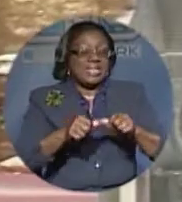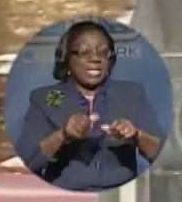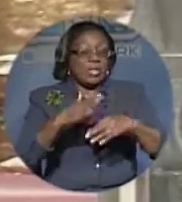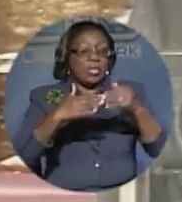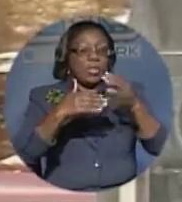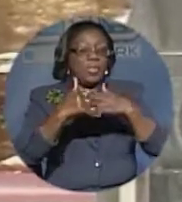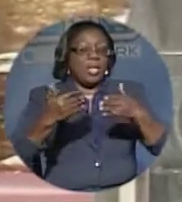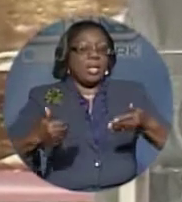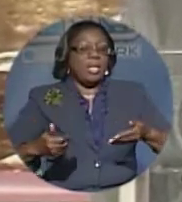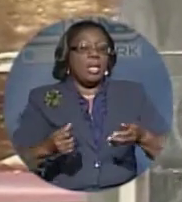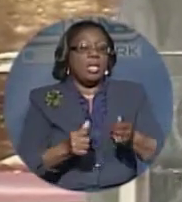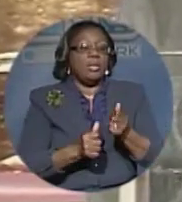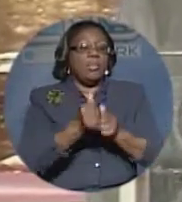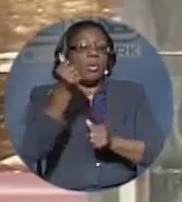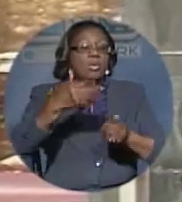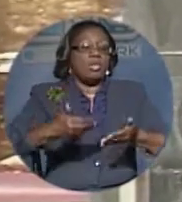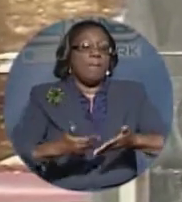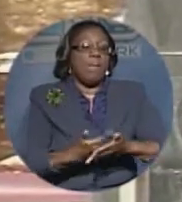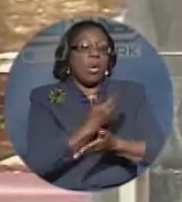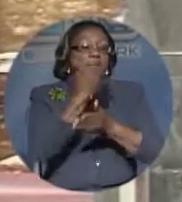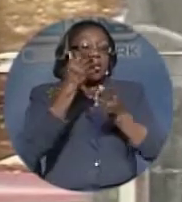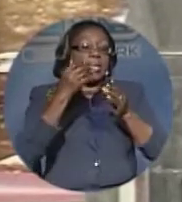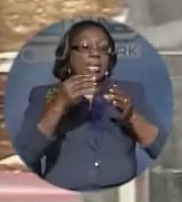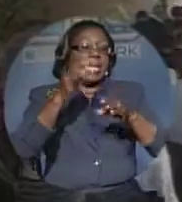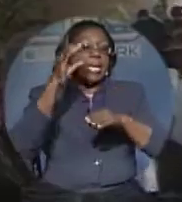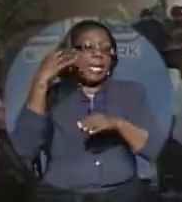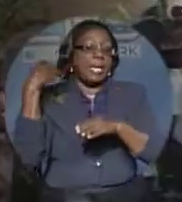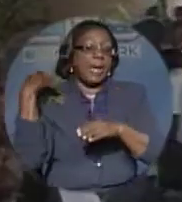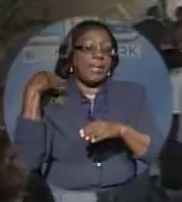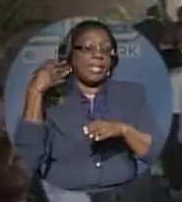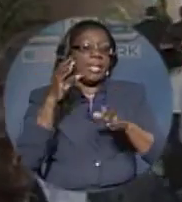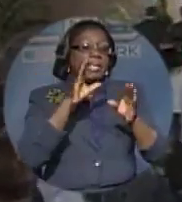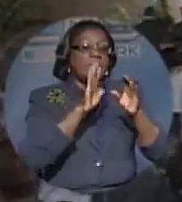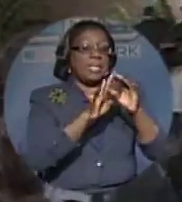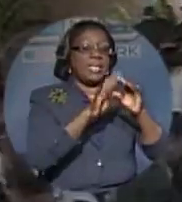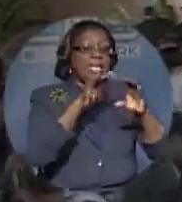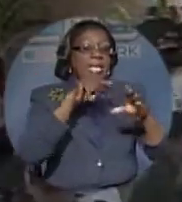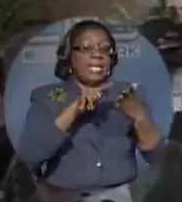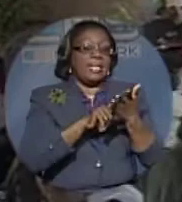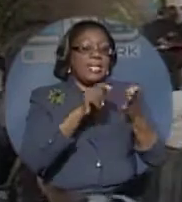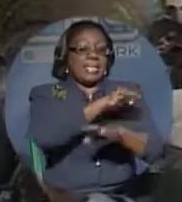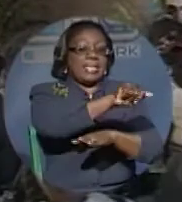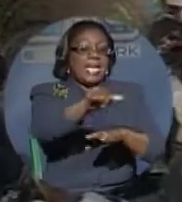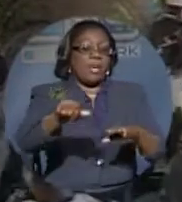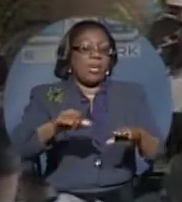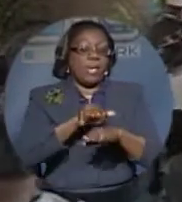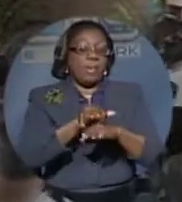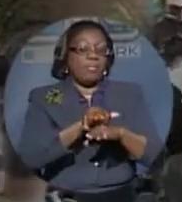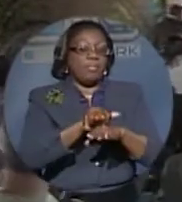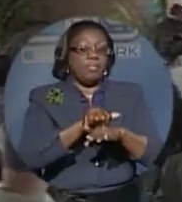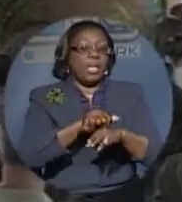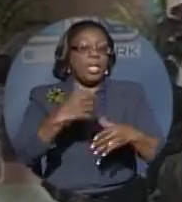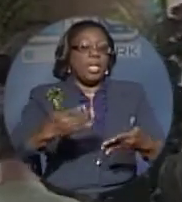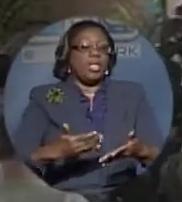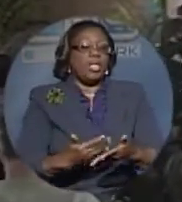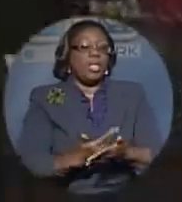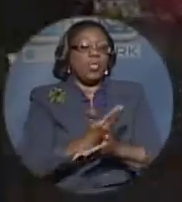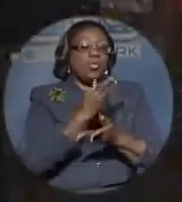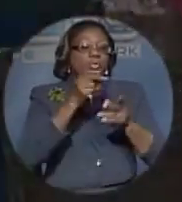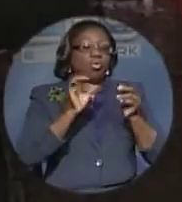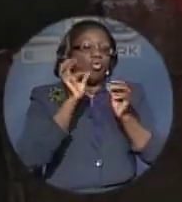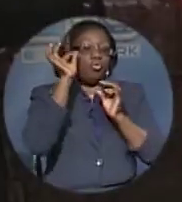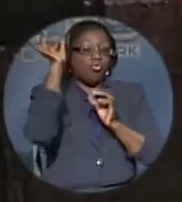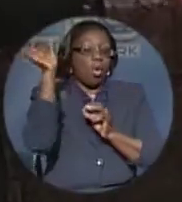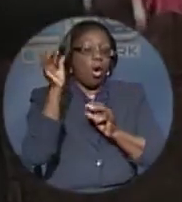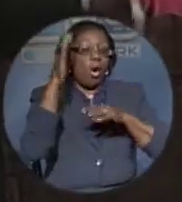modern capital city in our region. The new straw market fills a 10-year-old void, but for